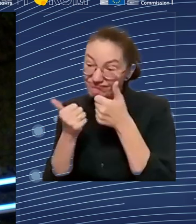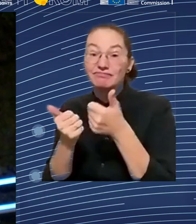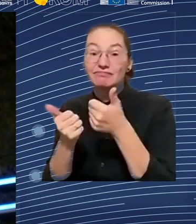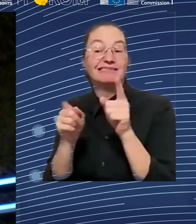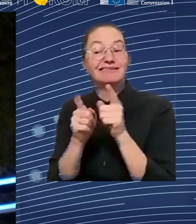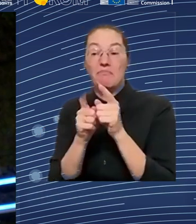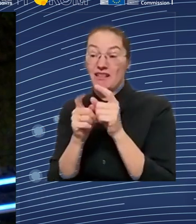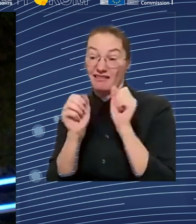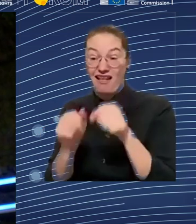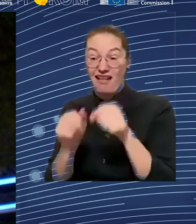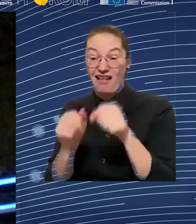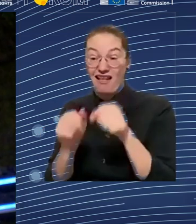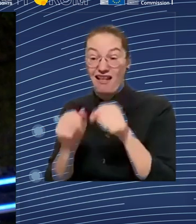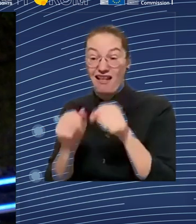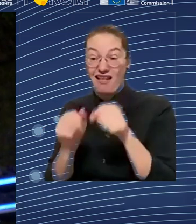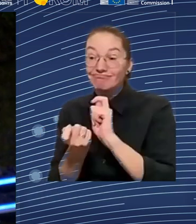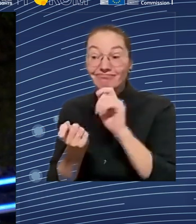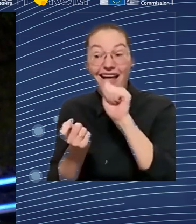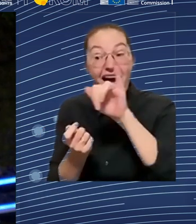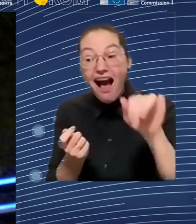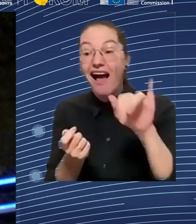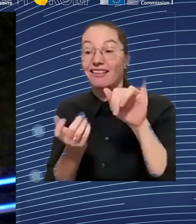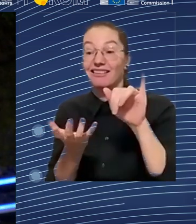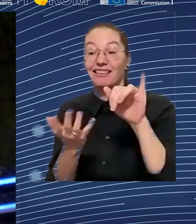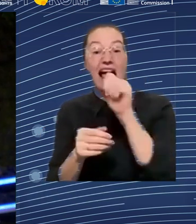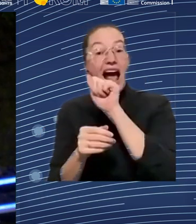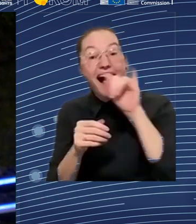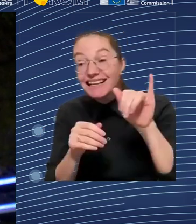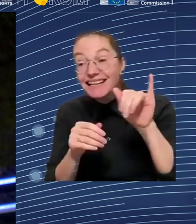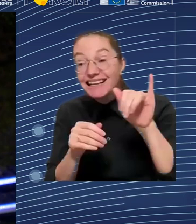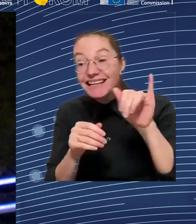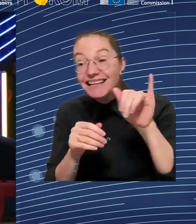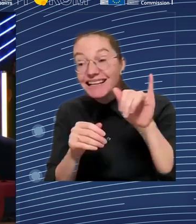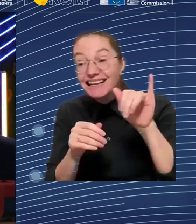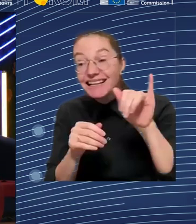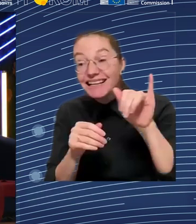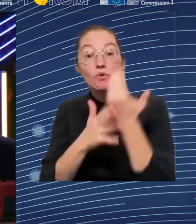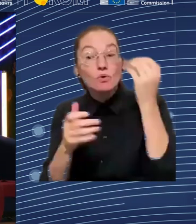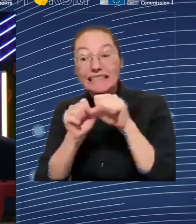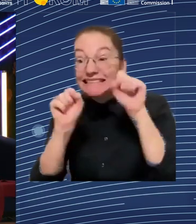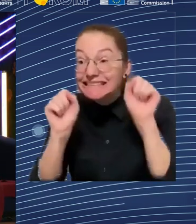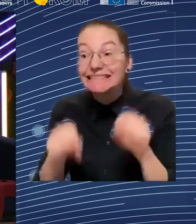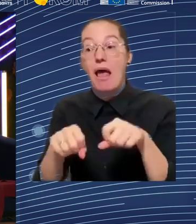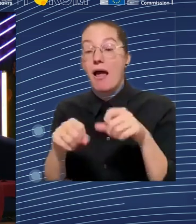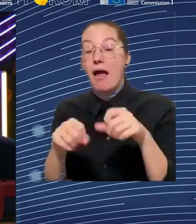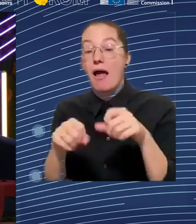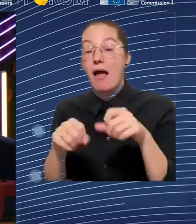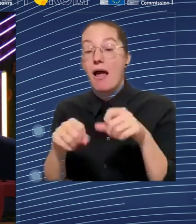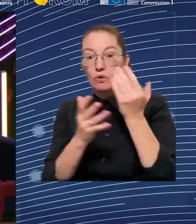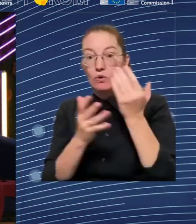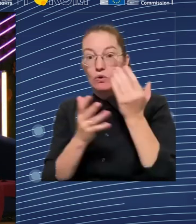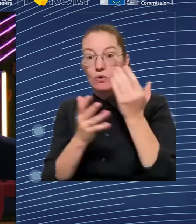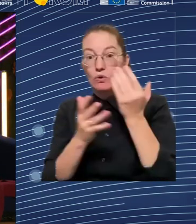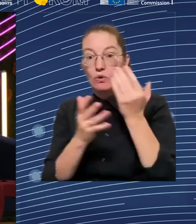micro-credentials are recognised and that the training involved is of good quality. I think here we actually have an example from